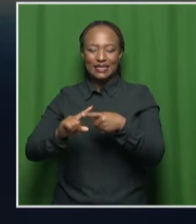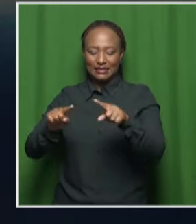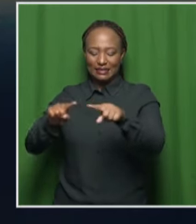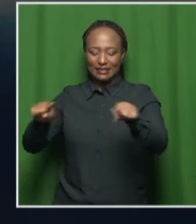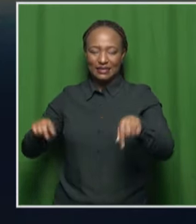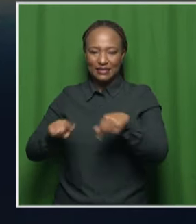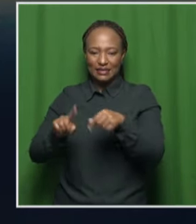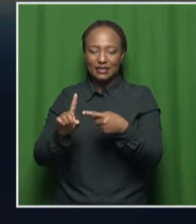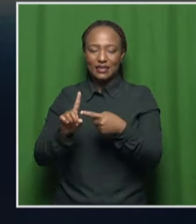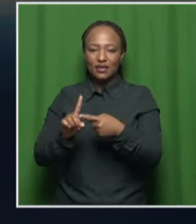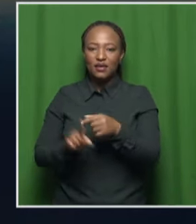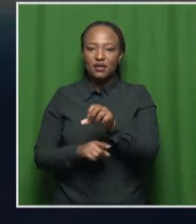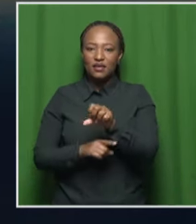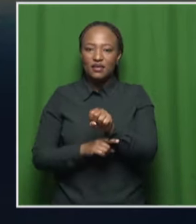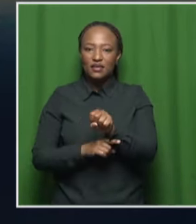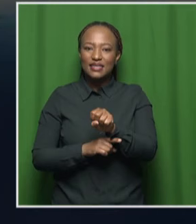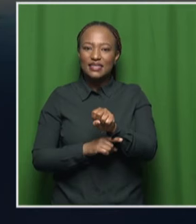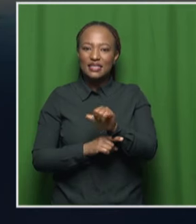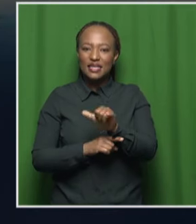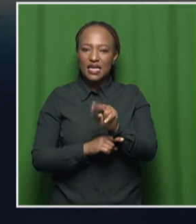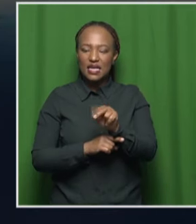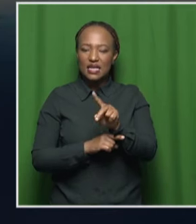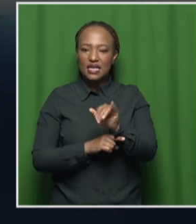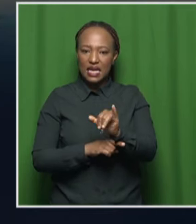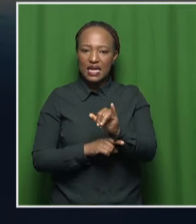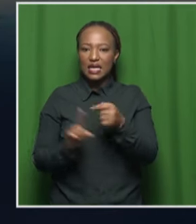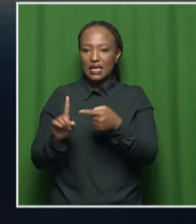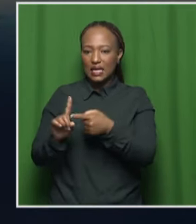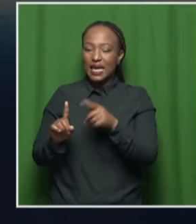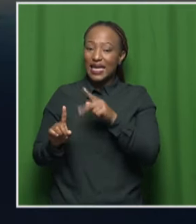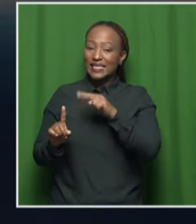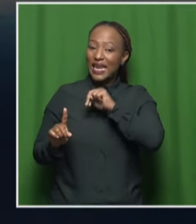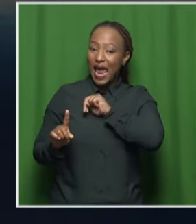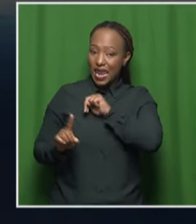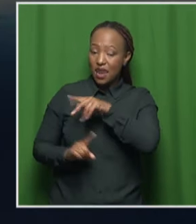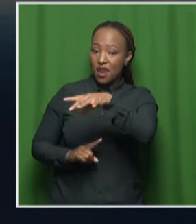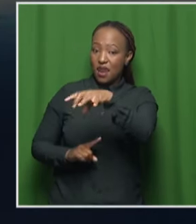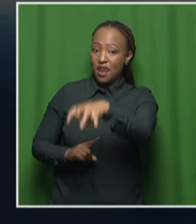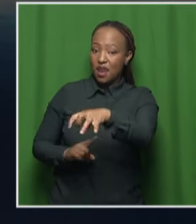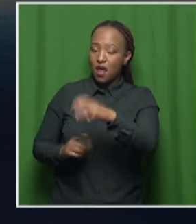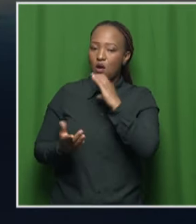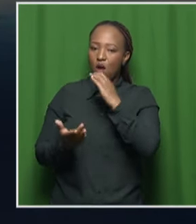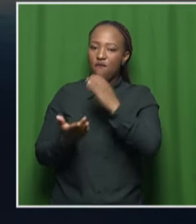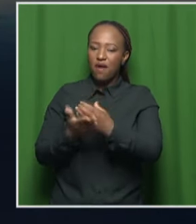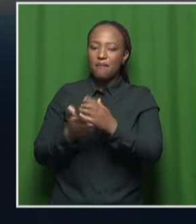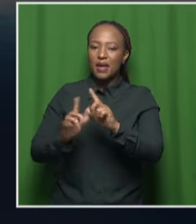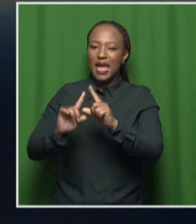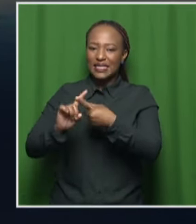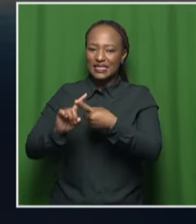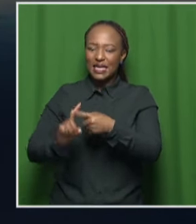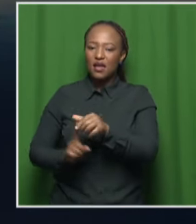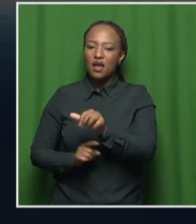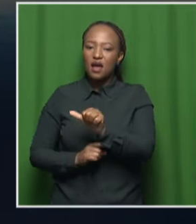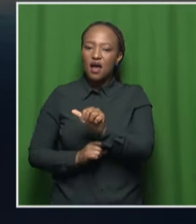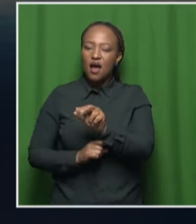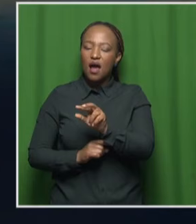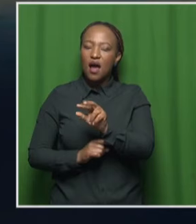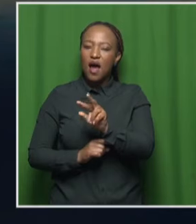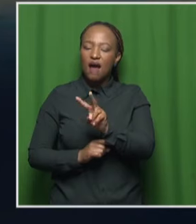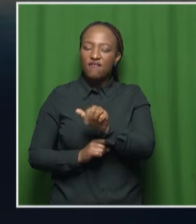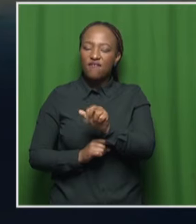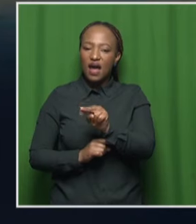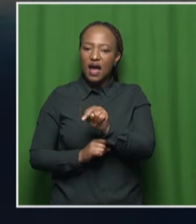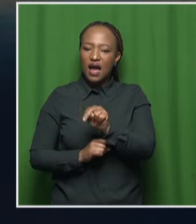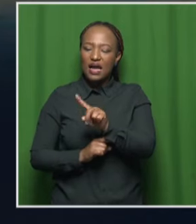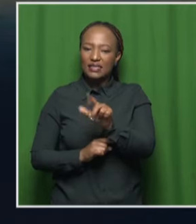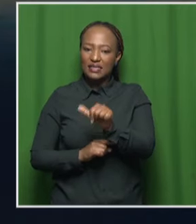Cindy Simang is RTI spokesperson in KZN, confirming for us an accident between an Avanza and a truck, a head-on